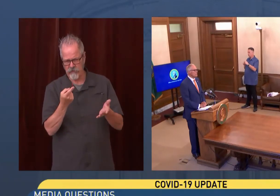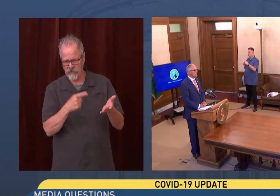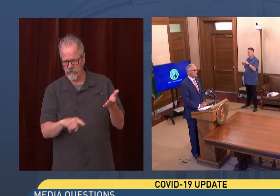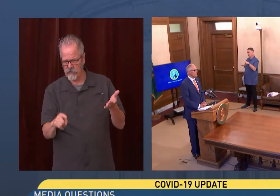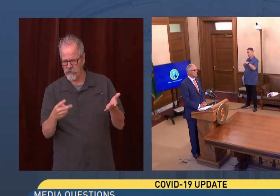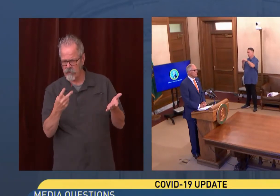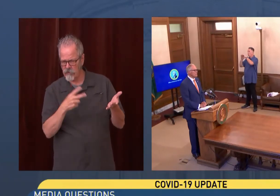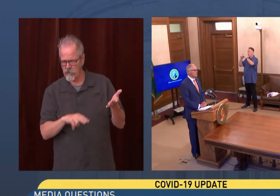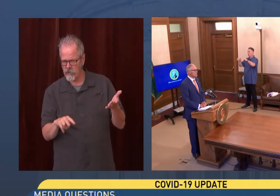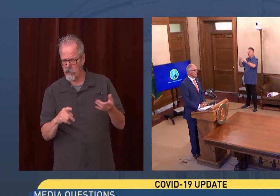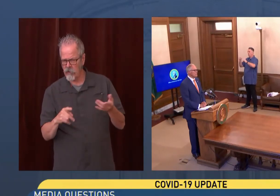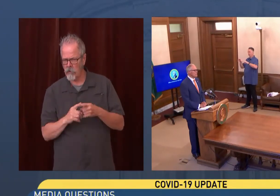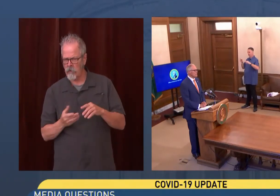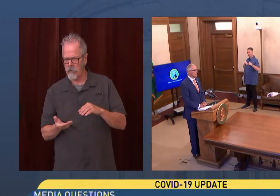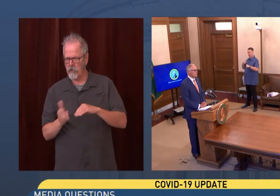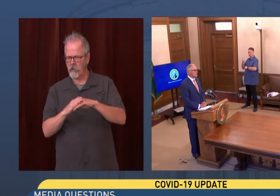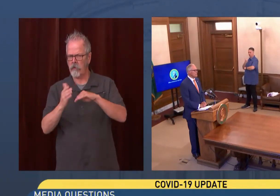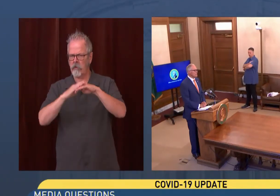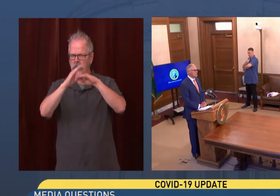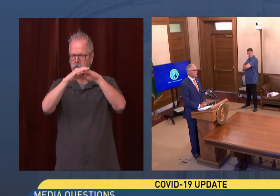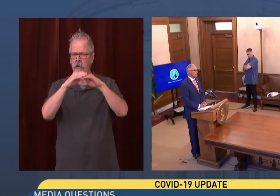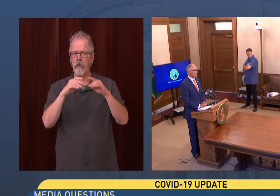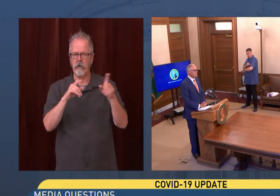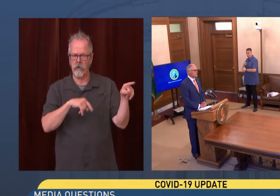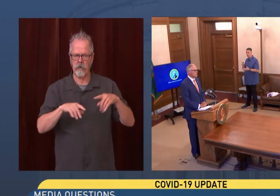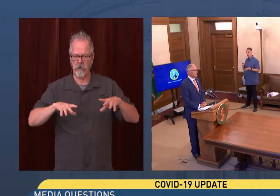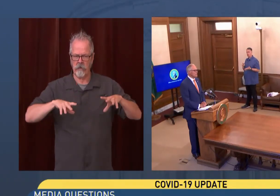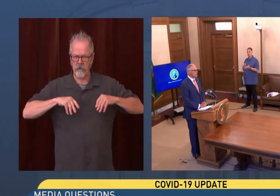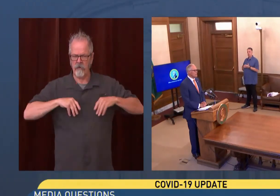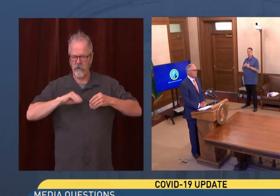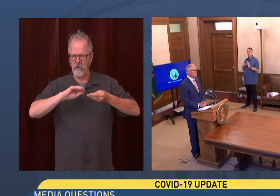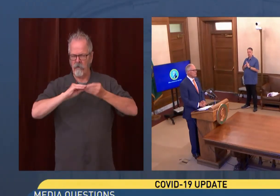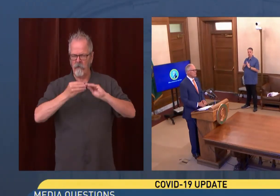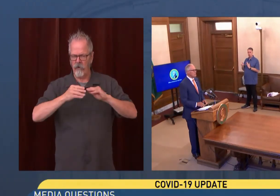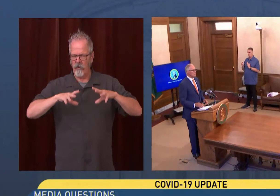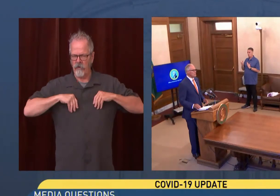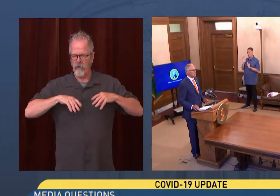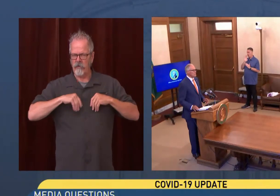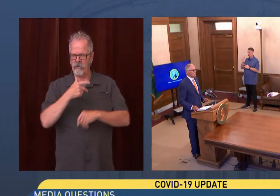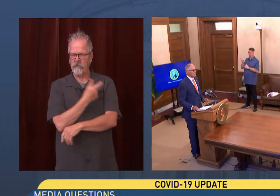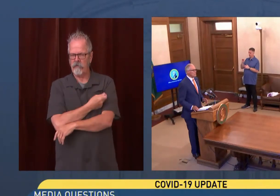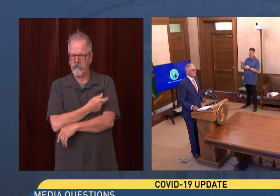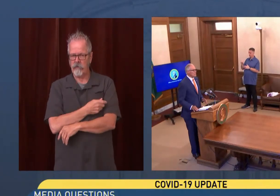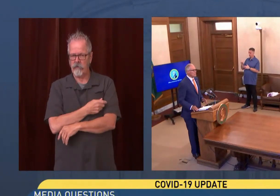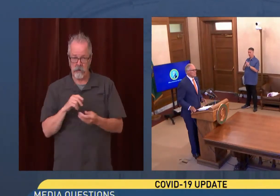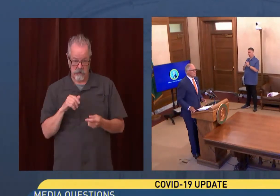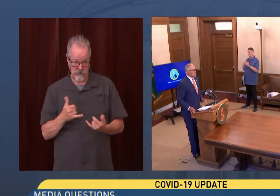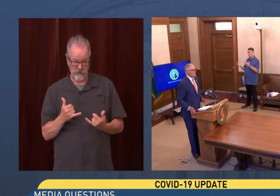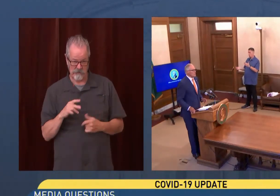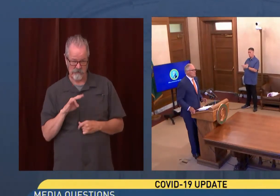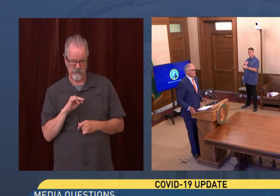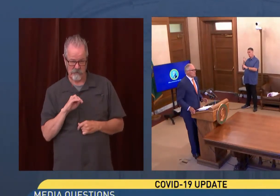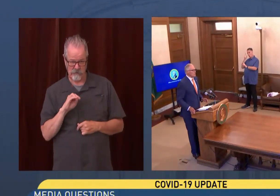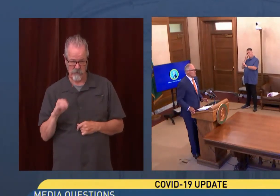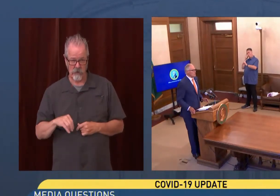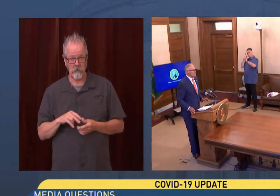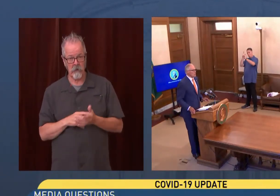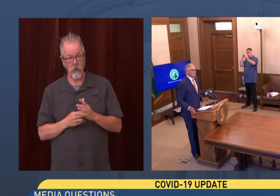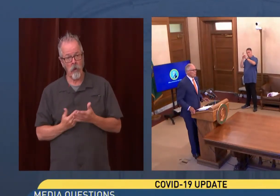more. Is part of that considering a new goal, especially since we get 70% two weeks ago and that's happening now?